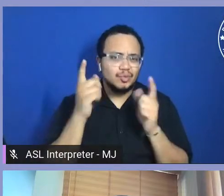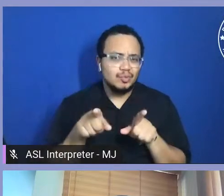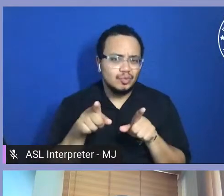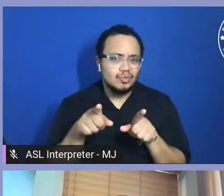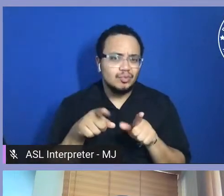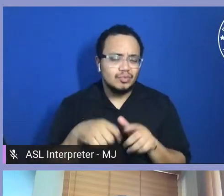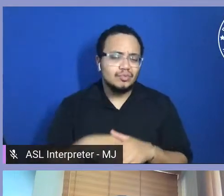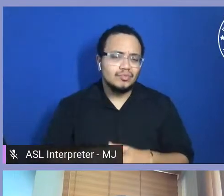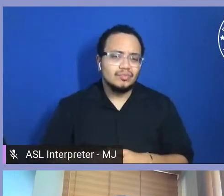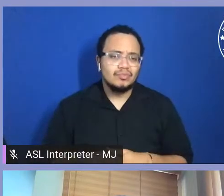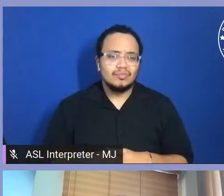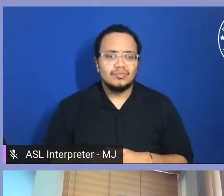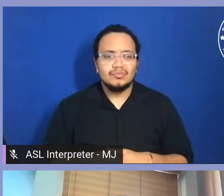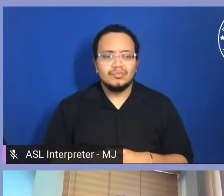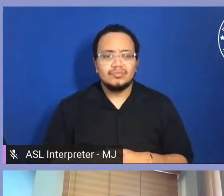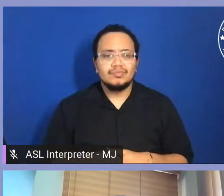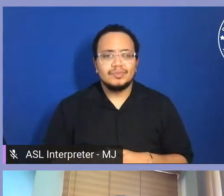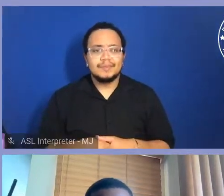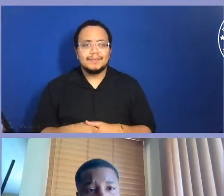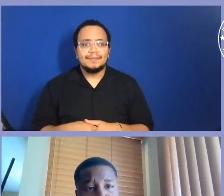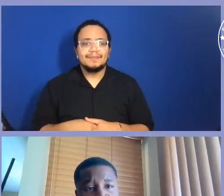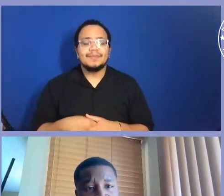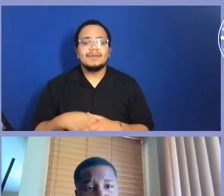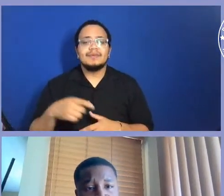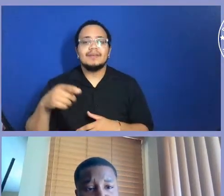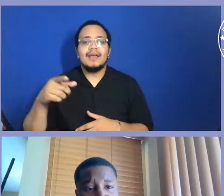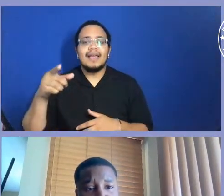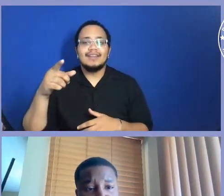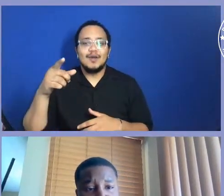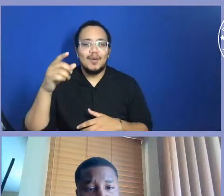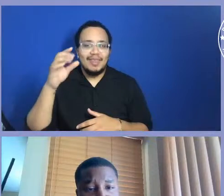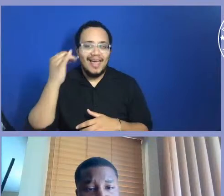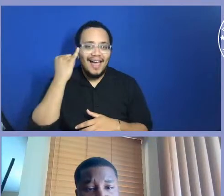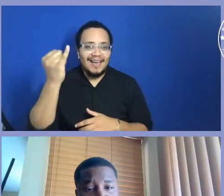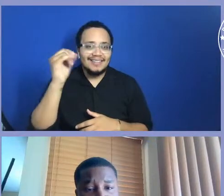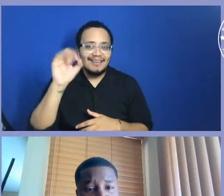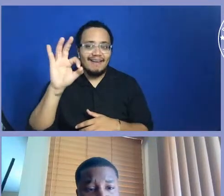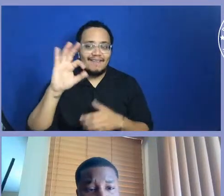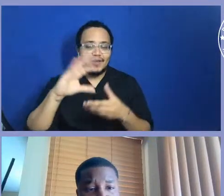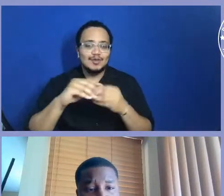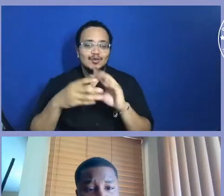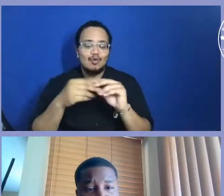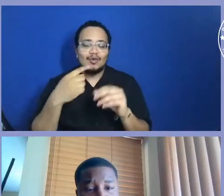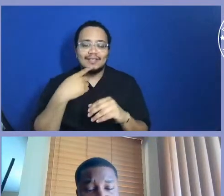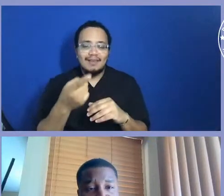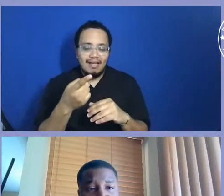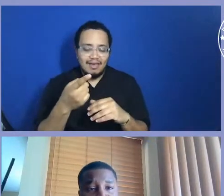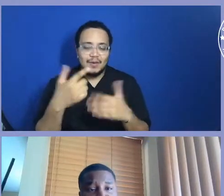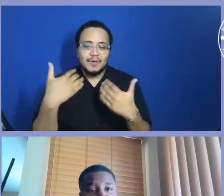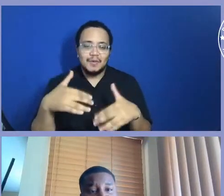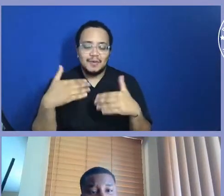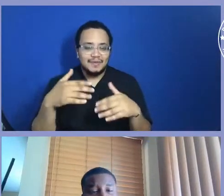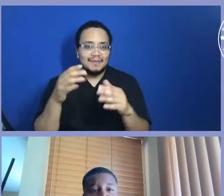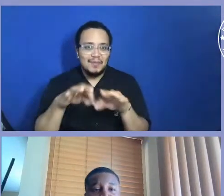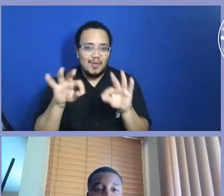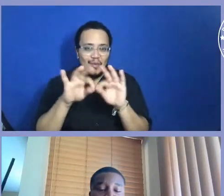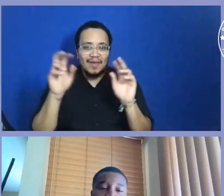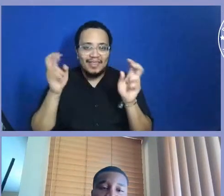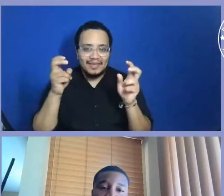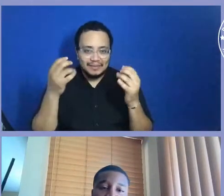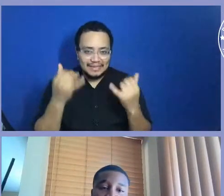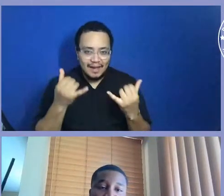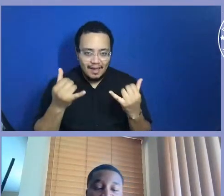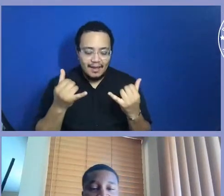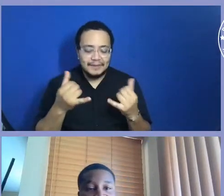love to even just focus on just the theme of this, the idea of storytelling, you know. And what are some stories that you yourself have been proud to tell